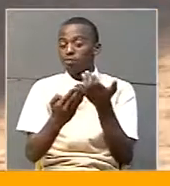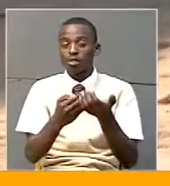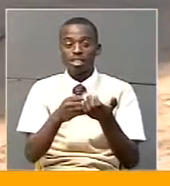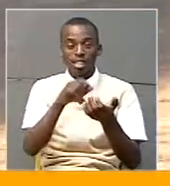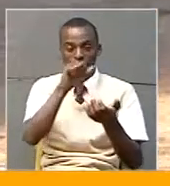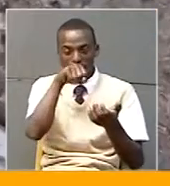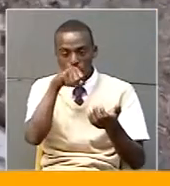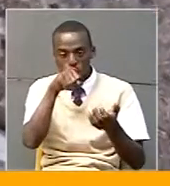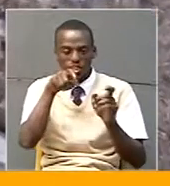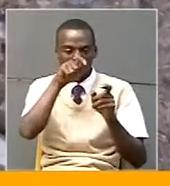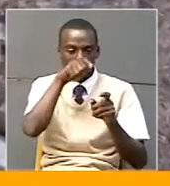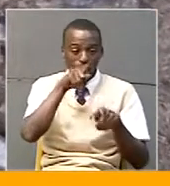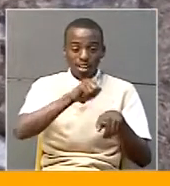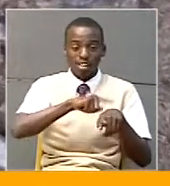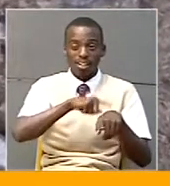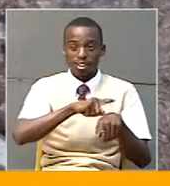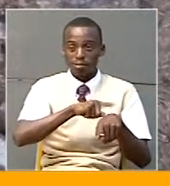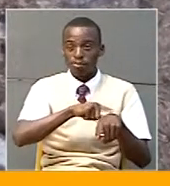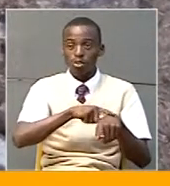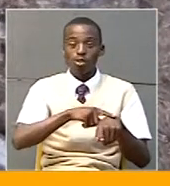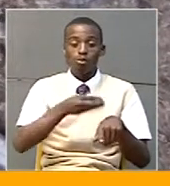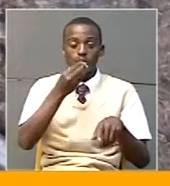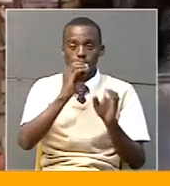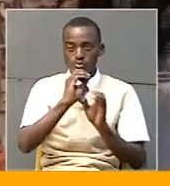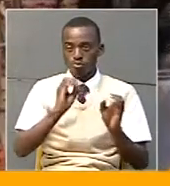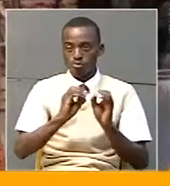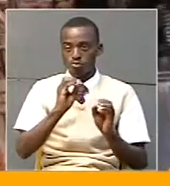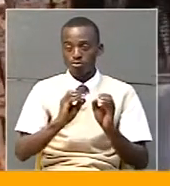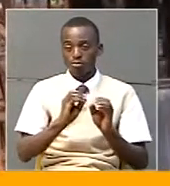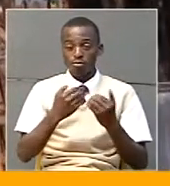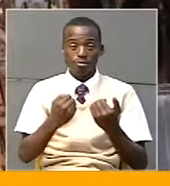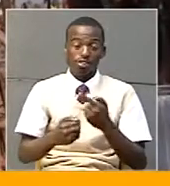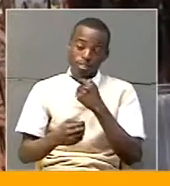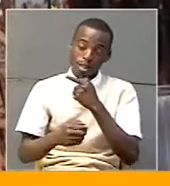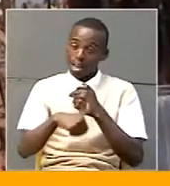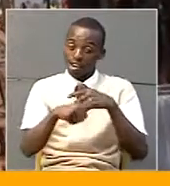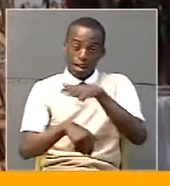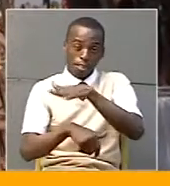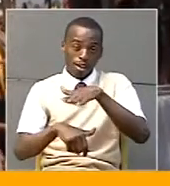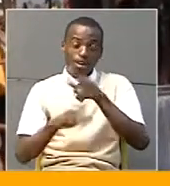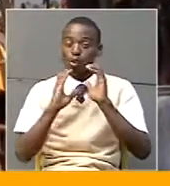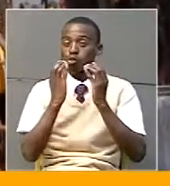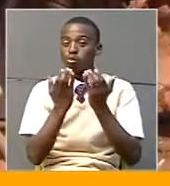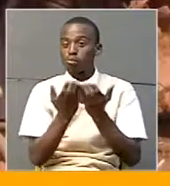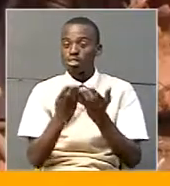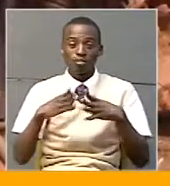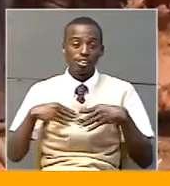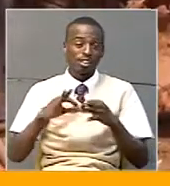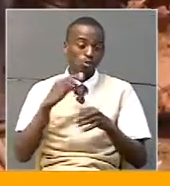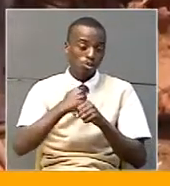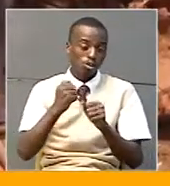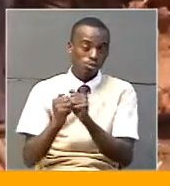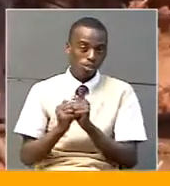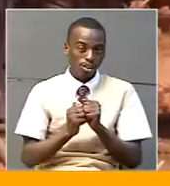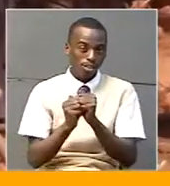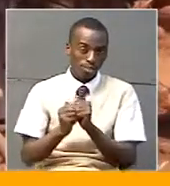and birds, especially during scarcity of feeds. At Olufe,-county, communities have embraced the speed of cooperation,